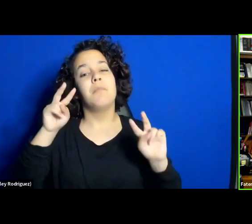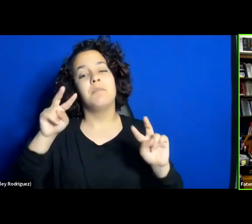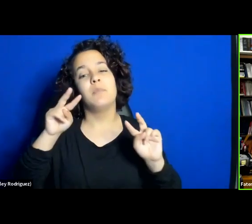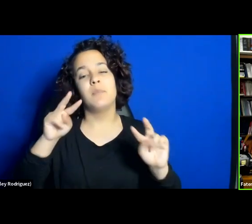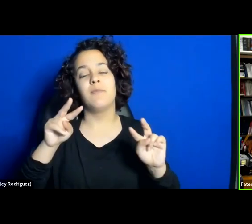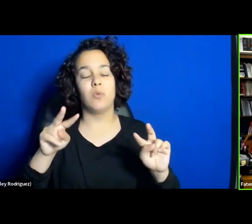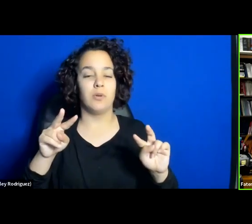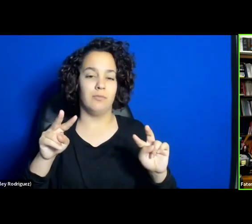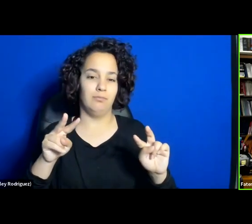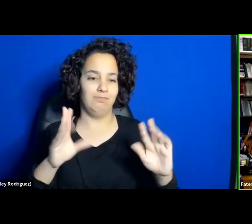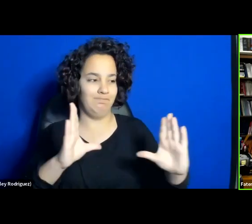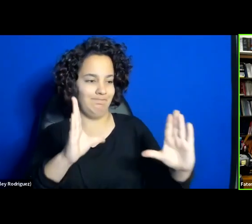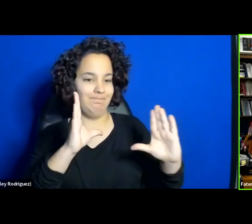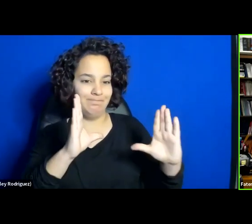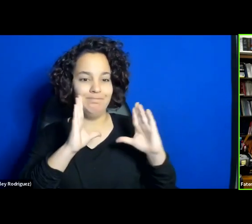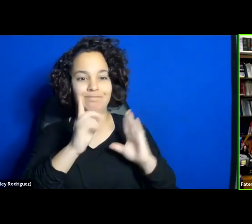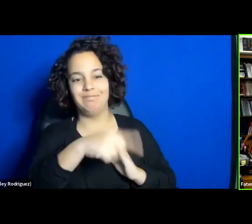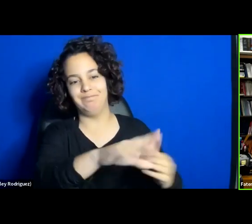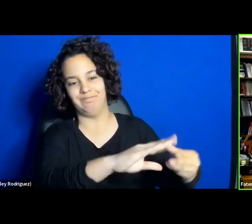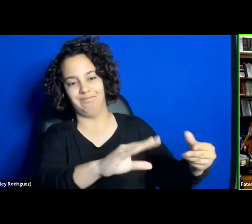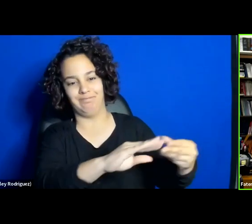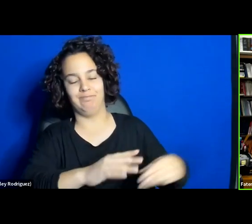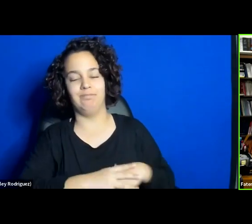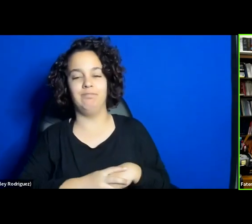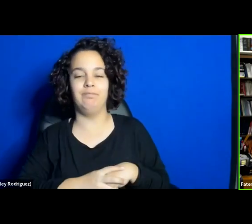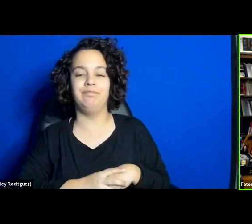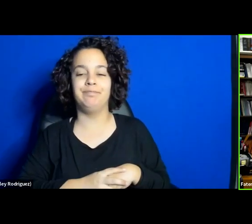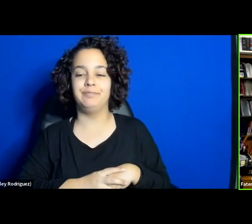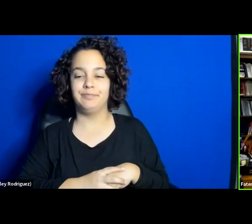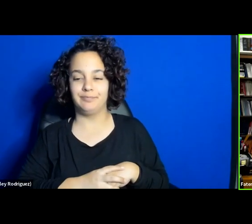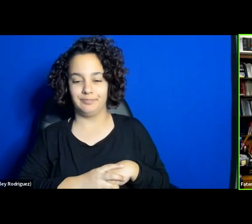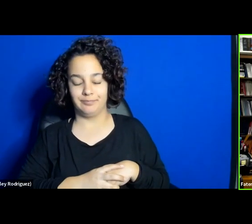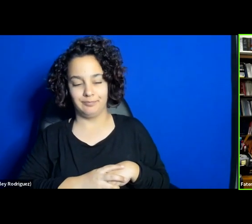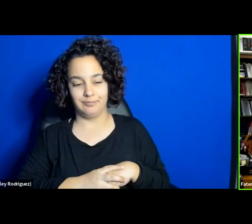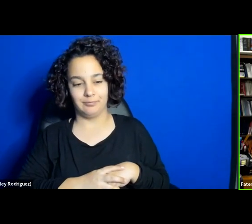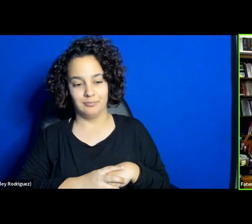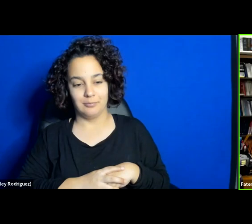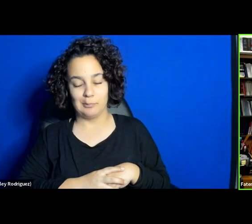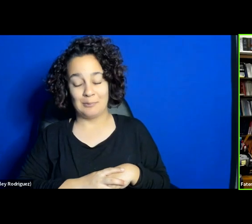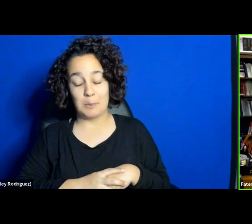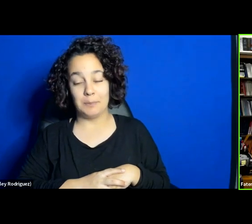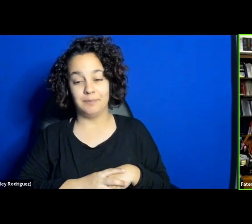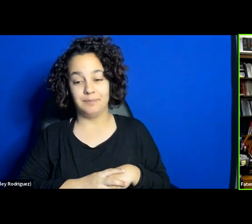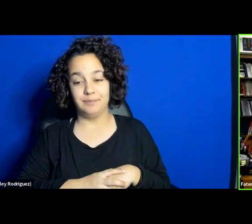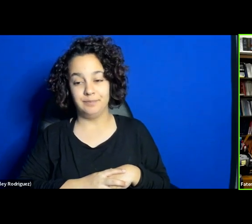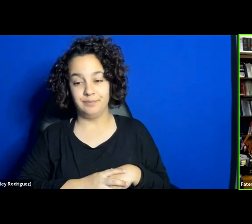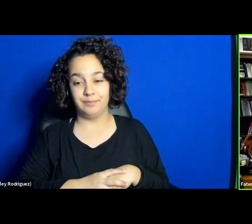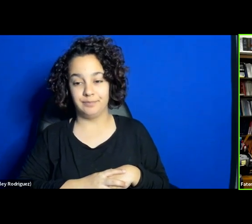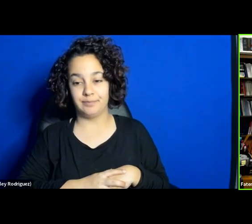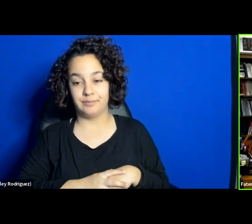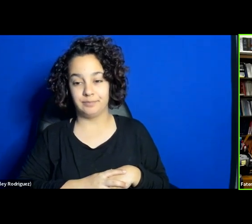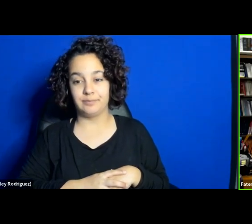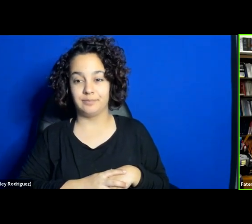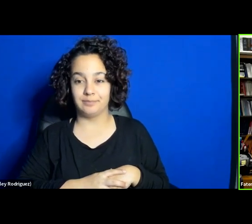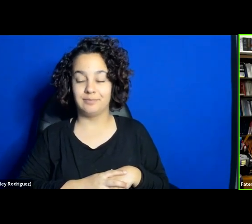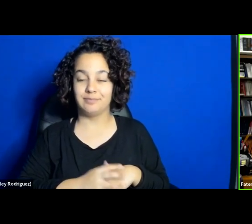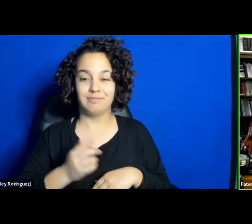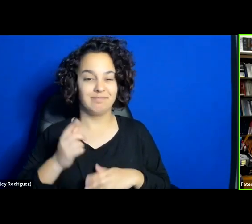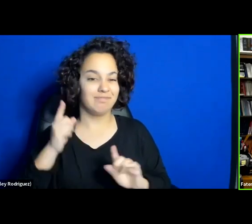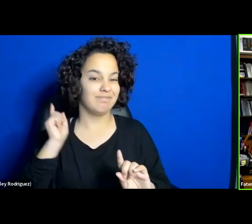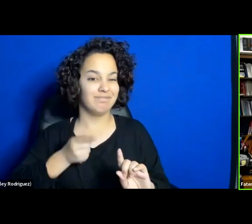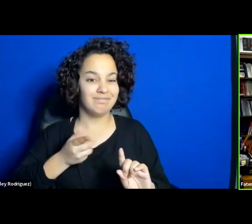from them. Just a point to say, it is a great pleasure